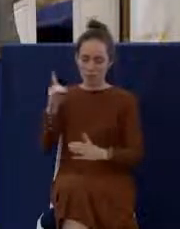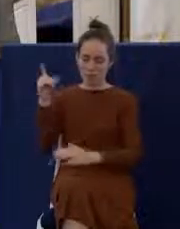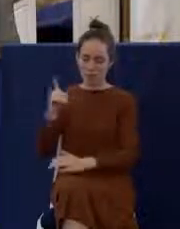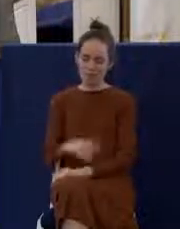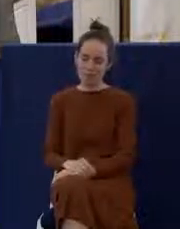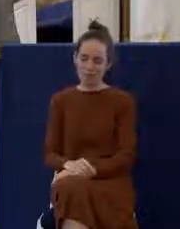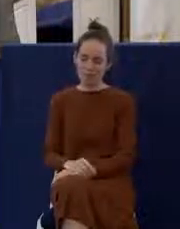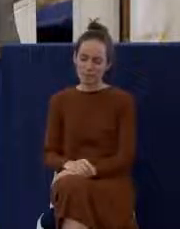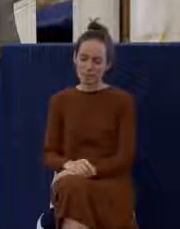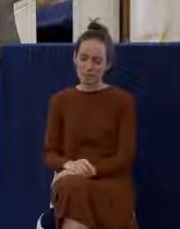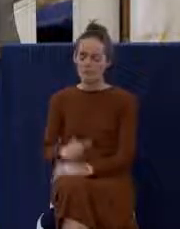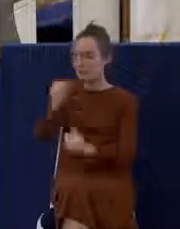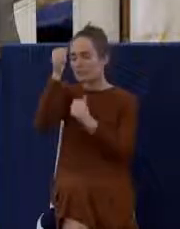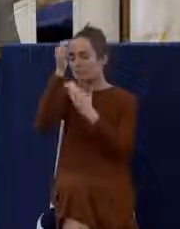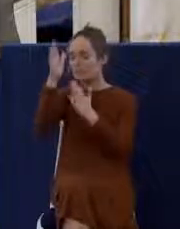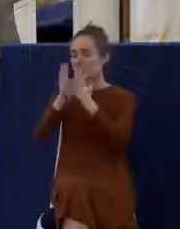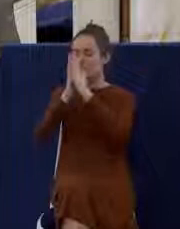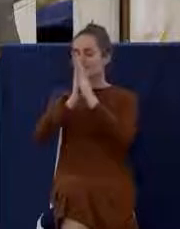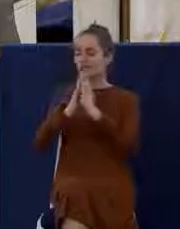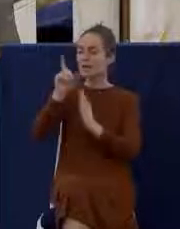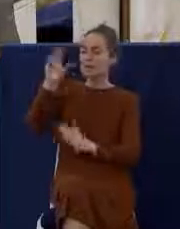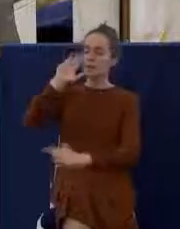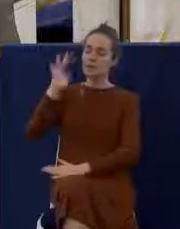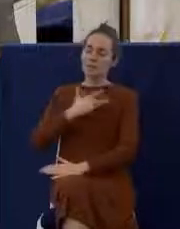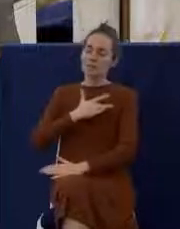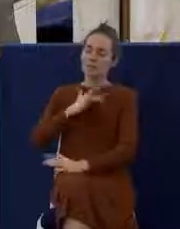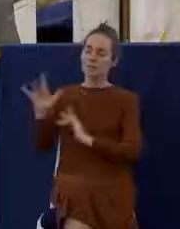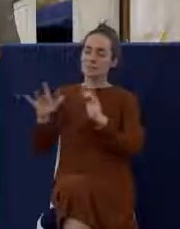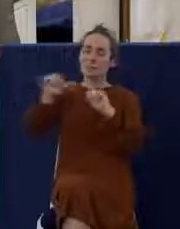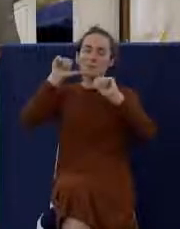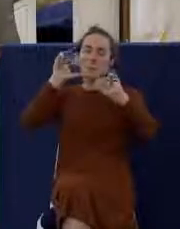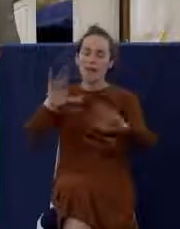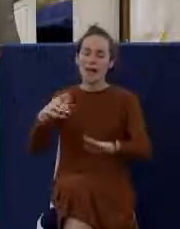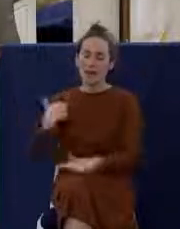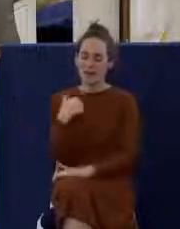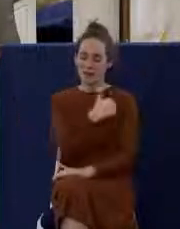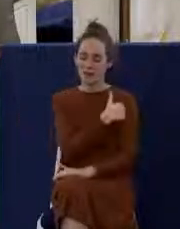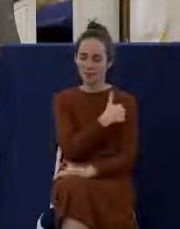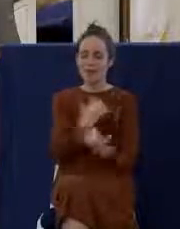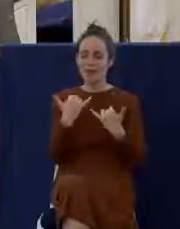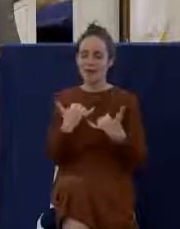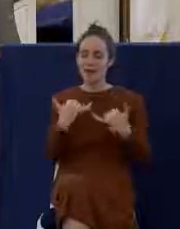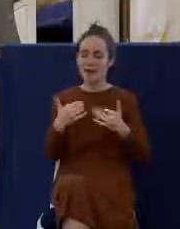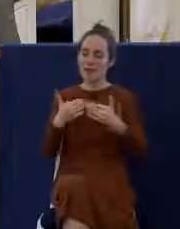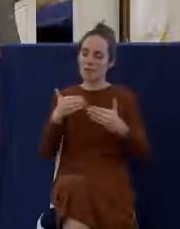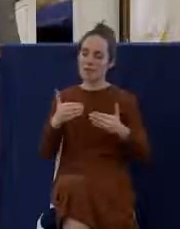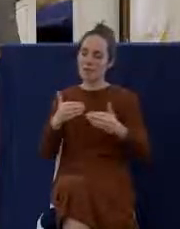So, Father, may you bless us as we partake of these elements together.